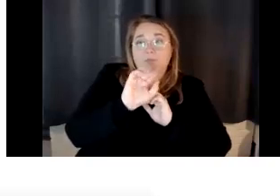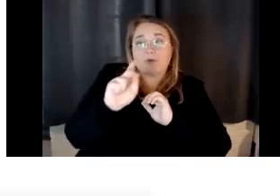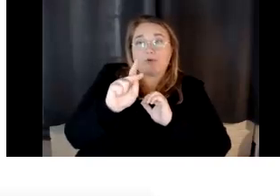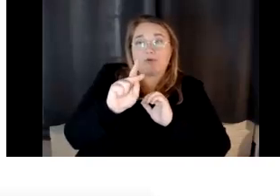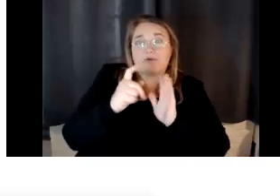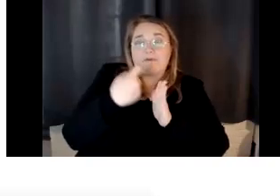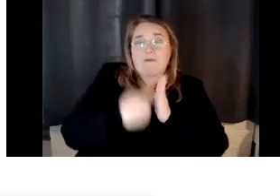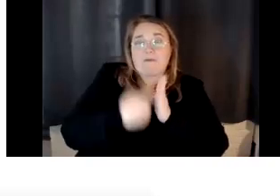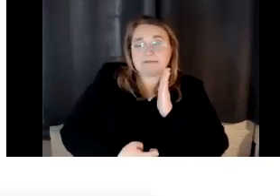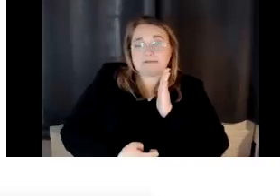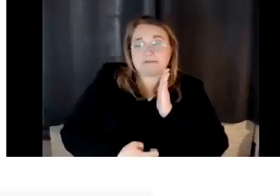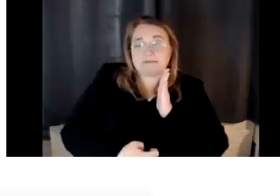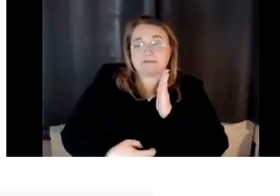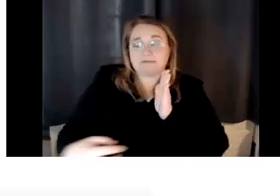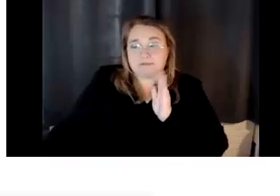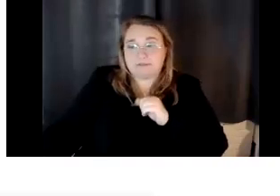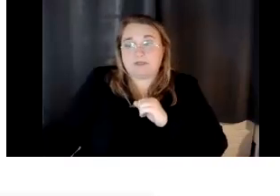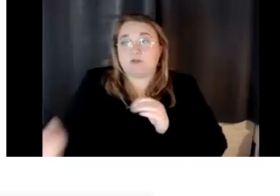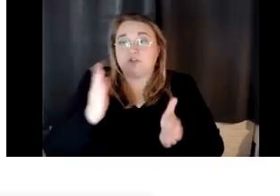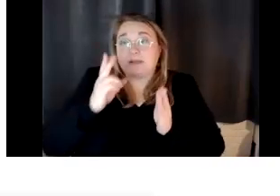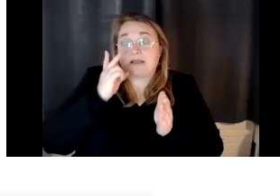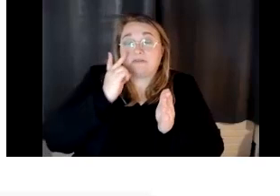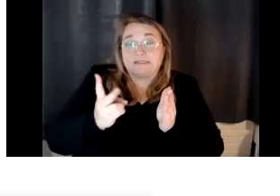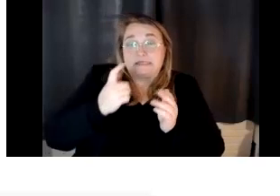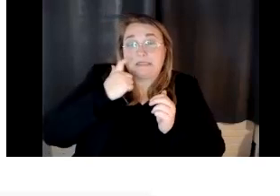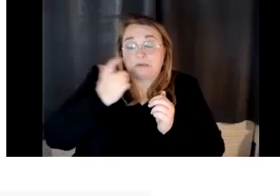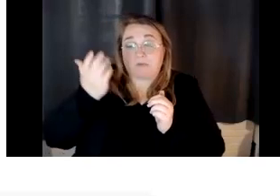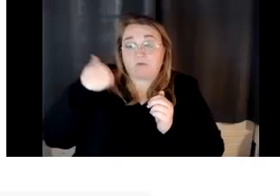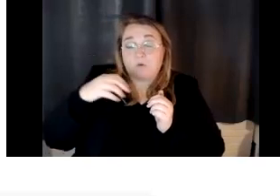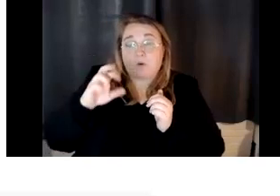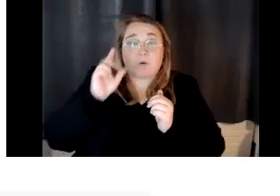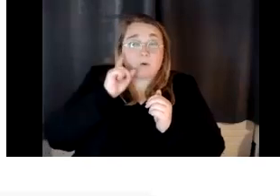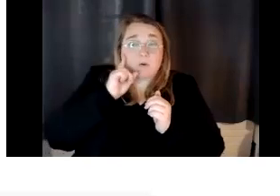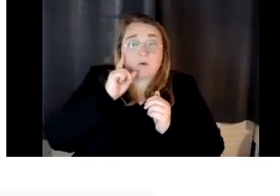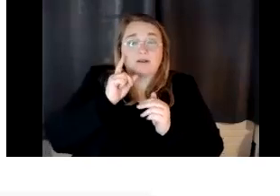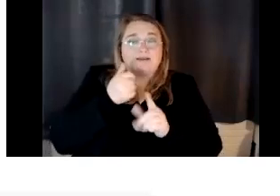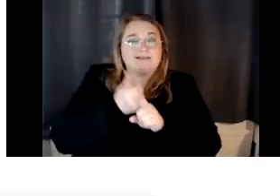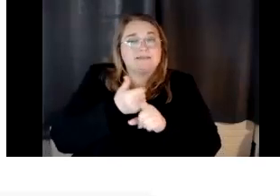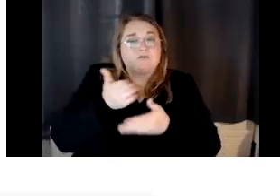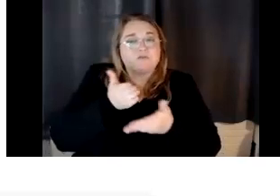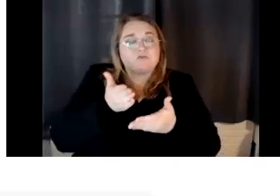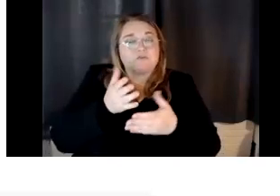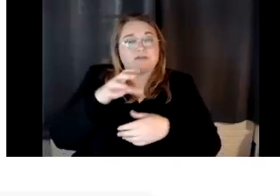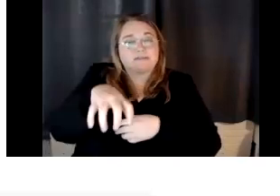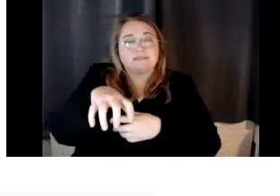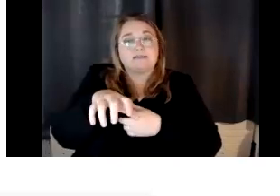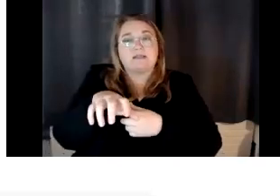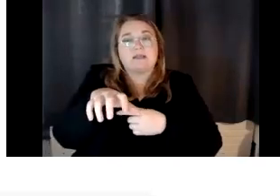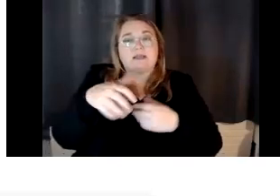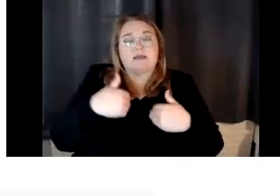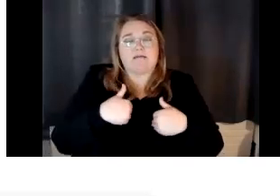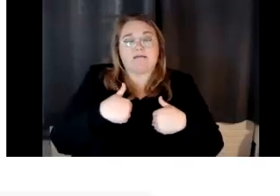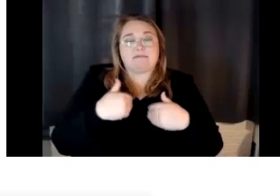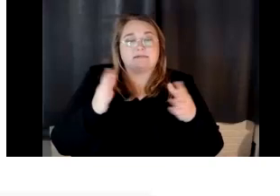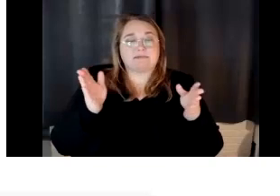seen or heard about in self-service, um, there is, um, a little, uh, what do you call it?